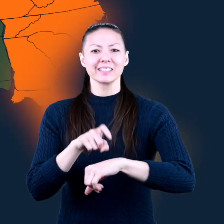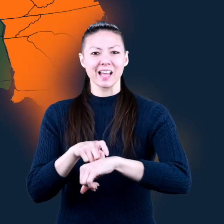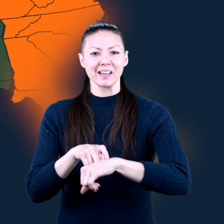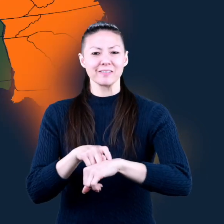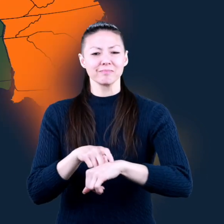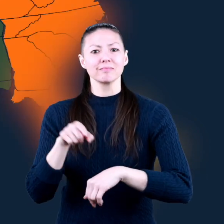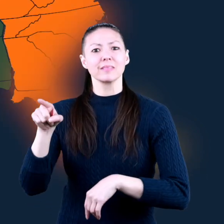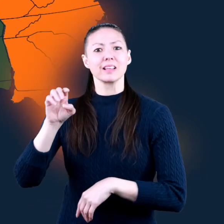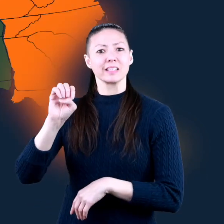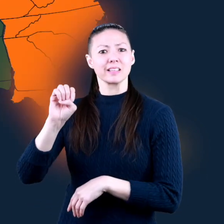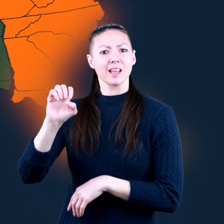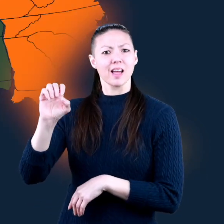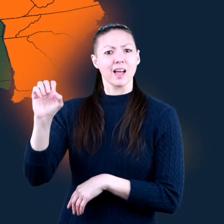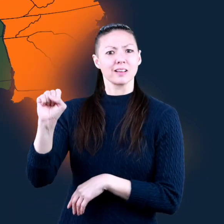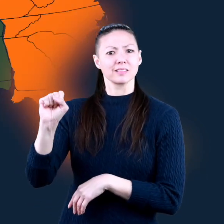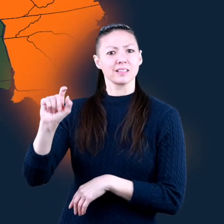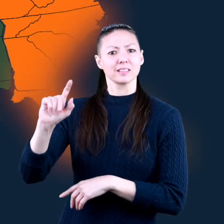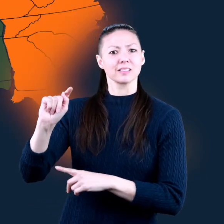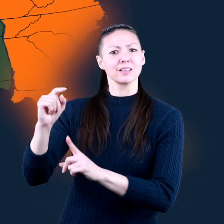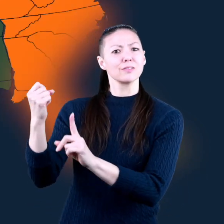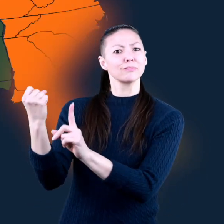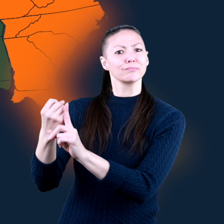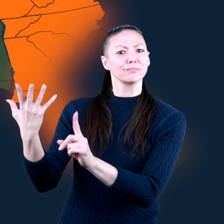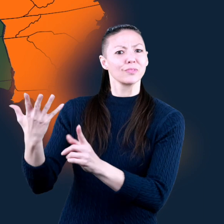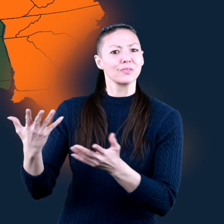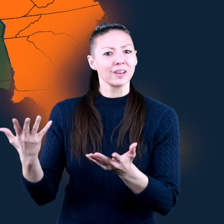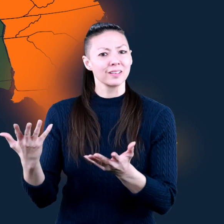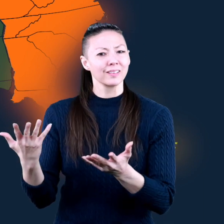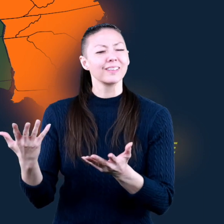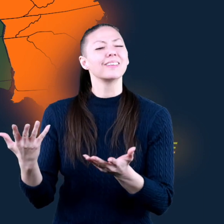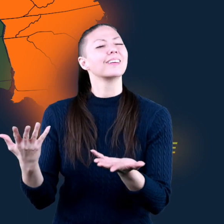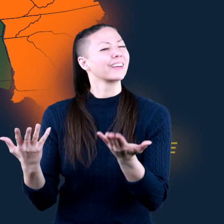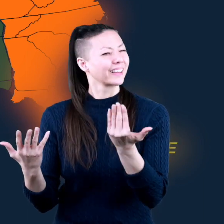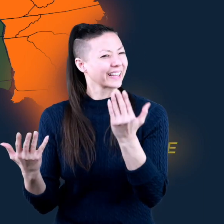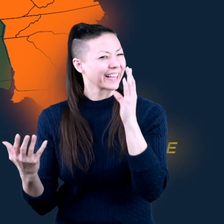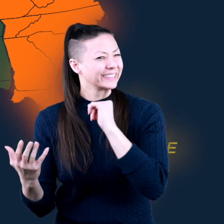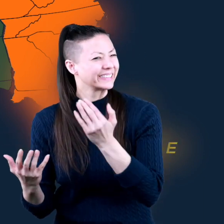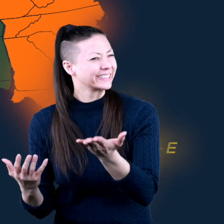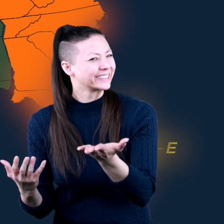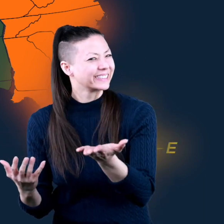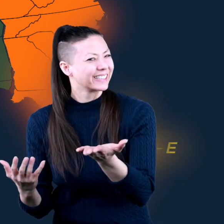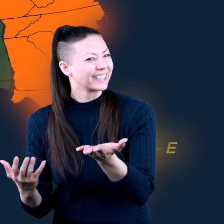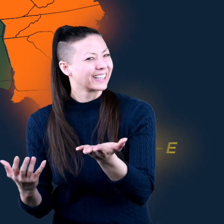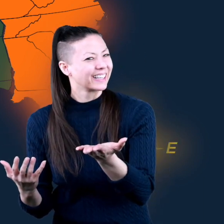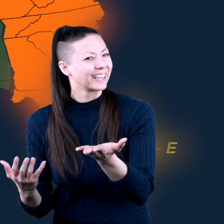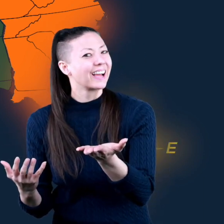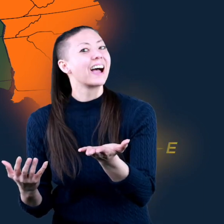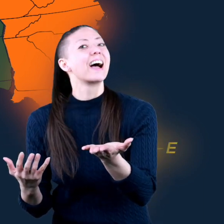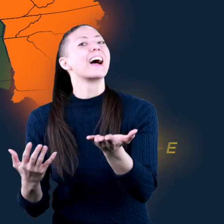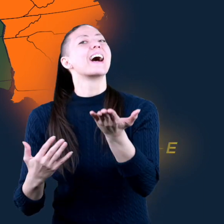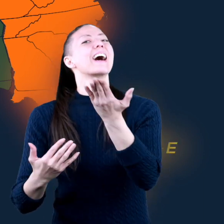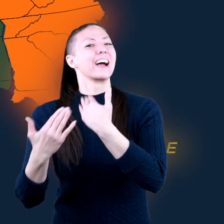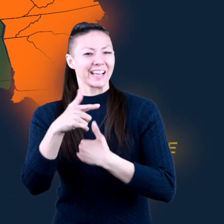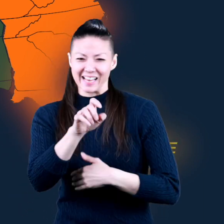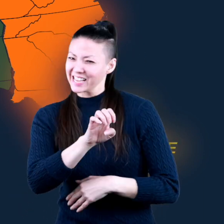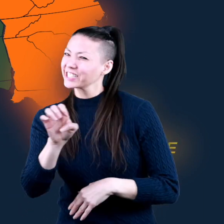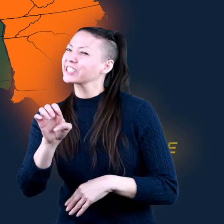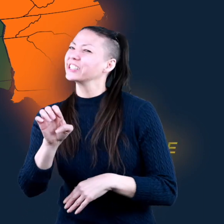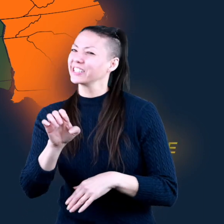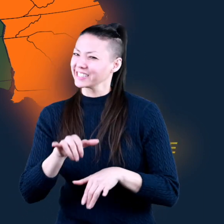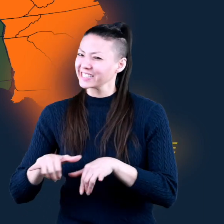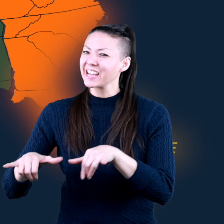And E.S.T. stands for, you guessed it, Eastern